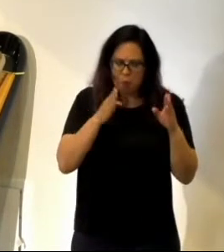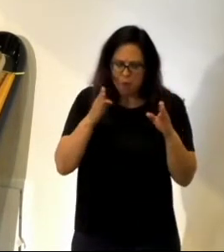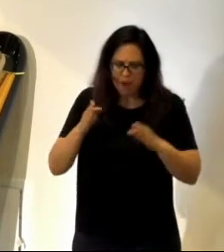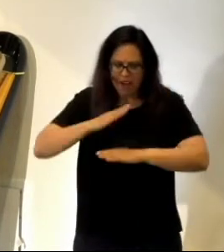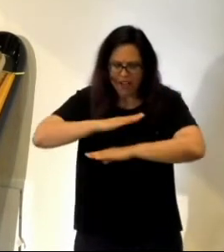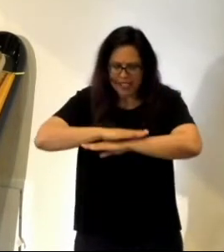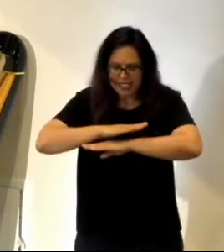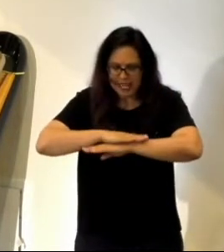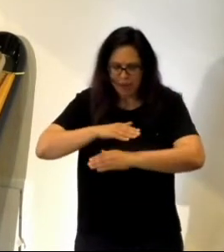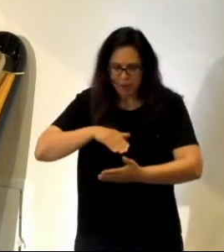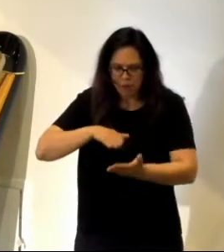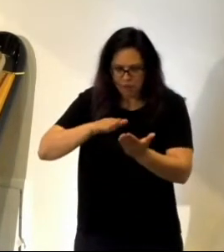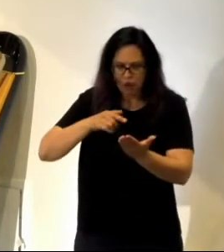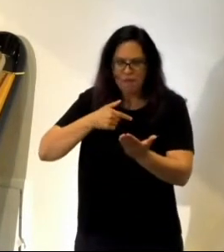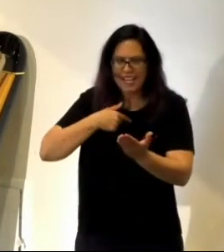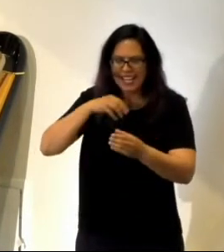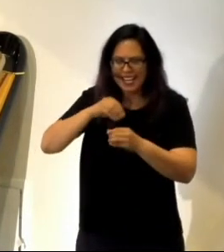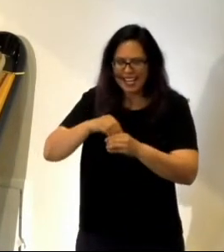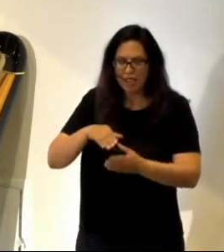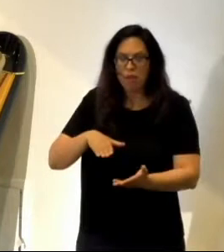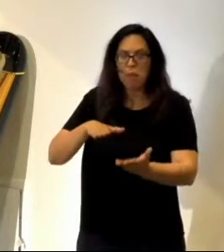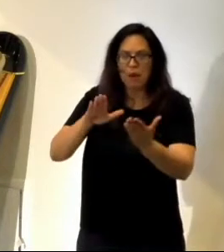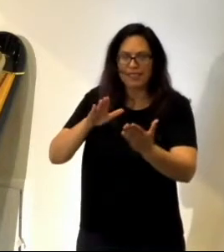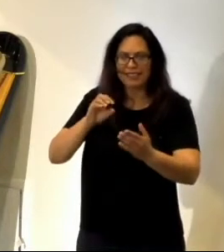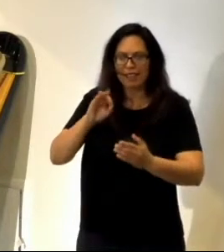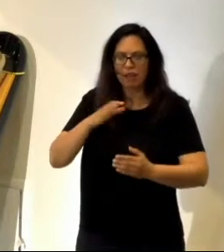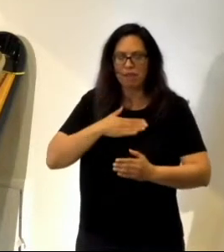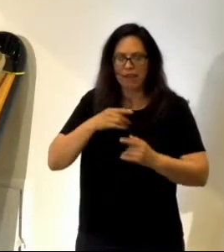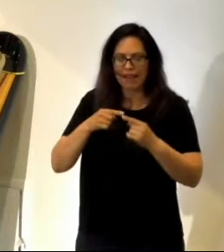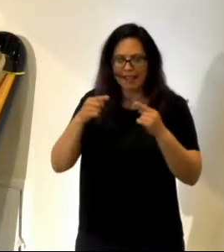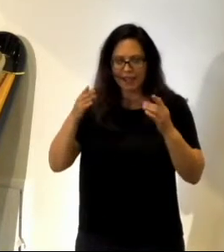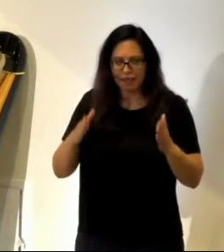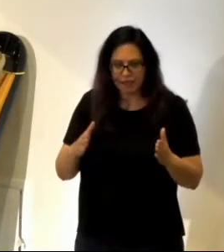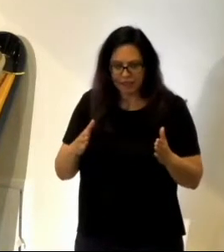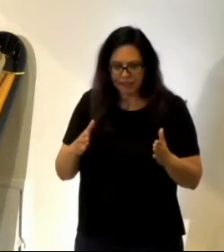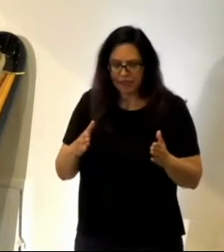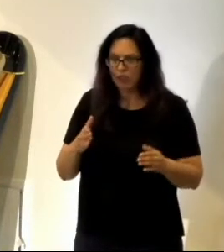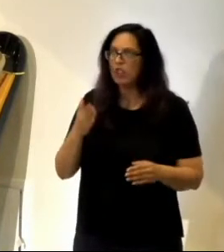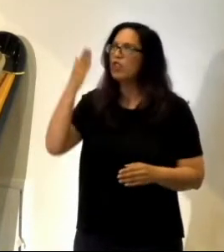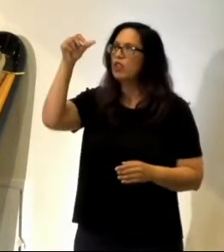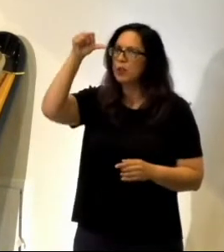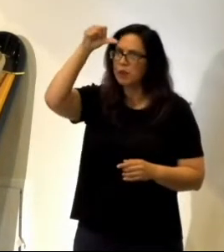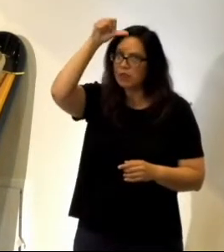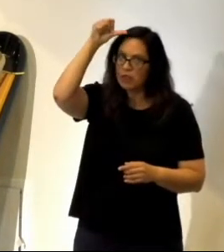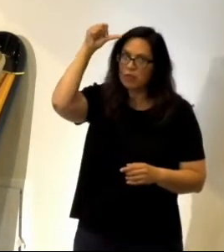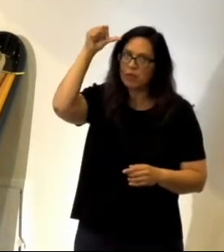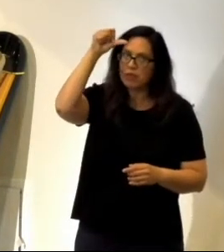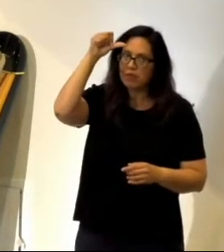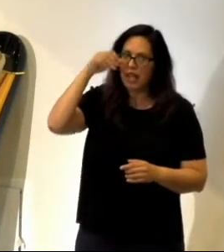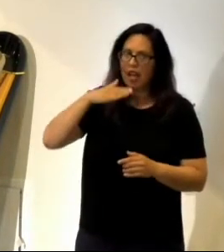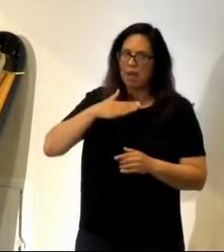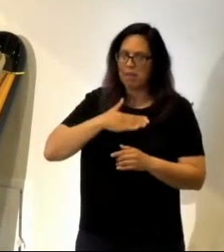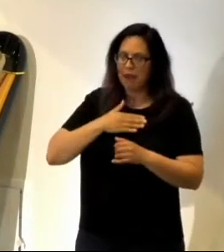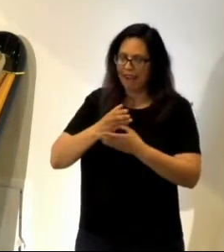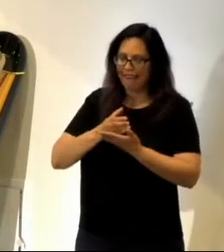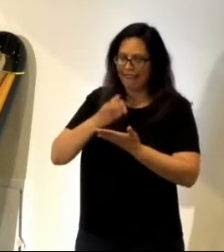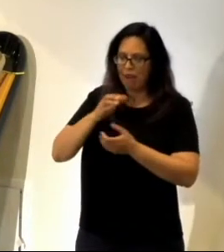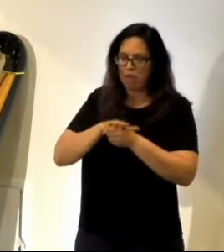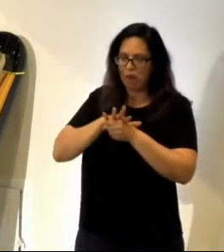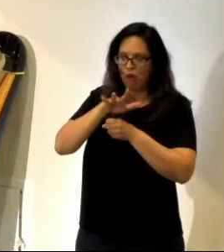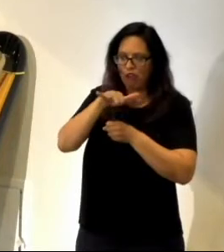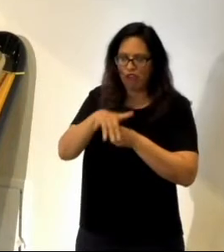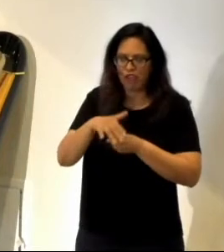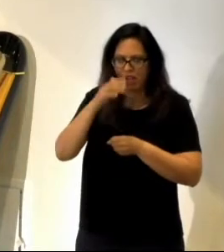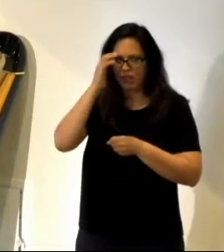before me in the presence of my enemies. You anoint my head with oil. My cup overflows.